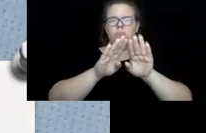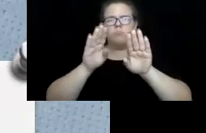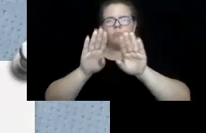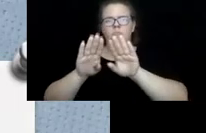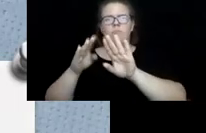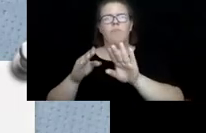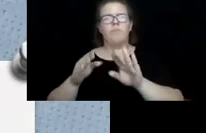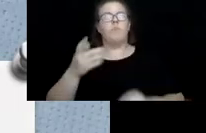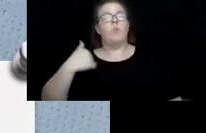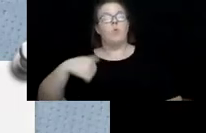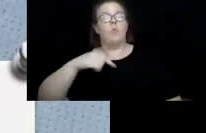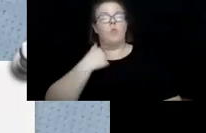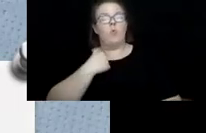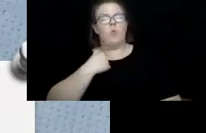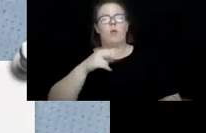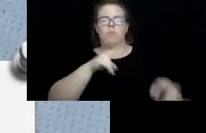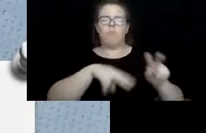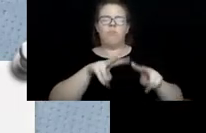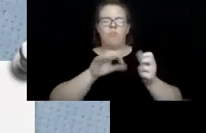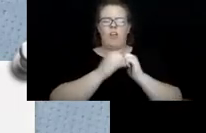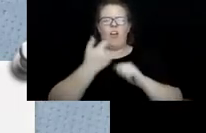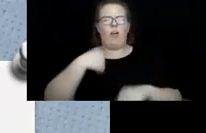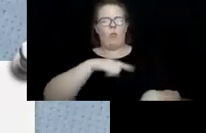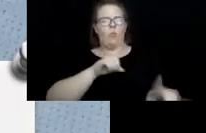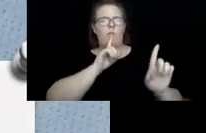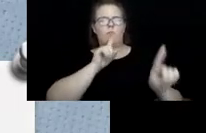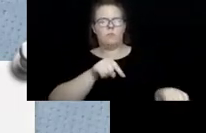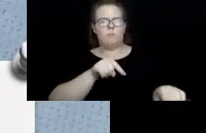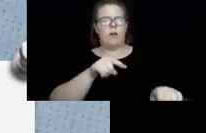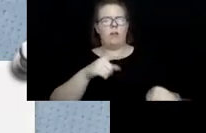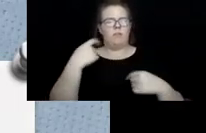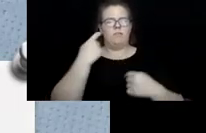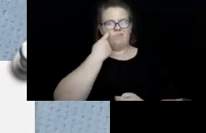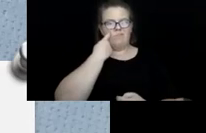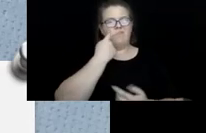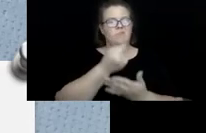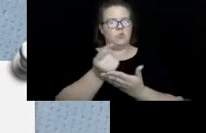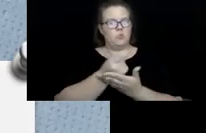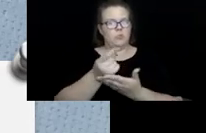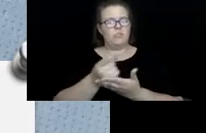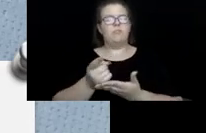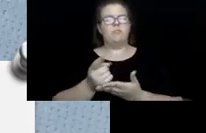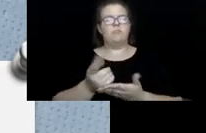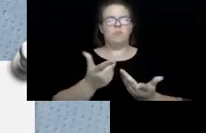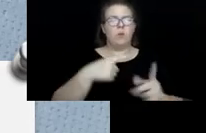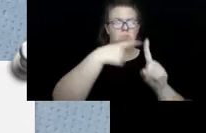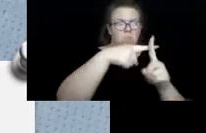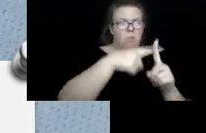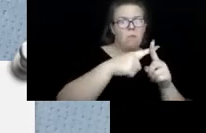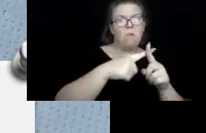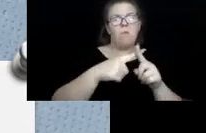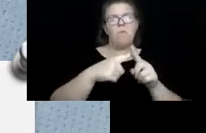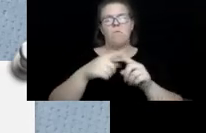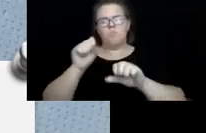reviewing how we responded these past several weeks, what worked well, what we could use improvement on,